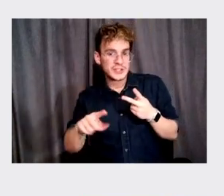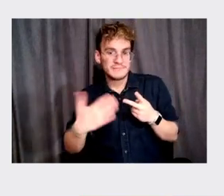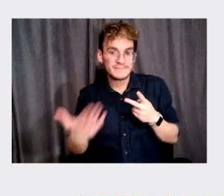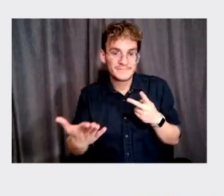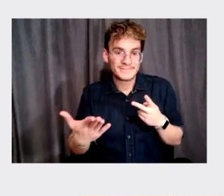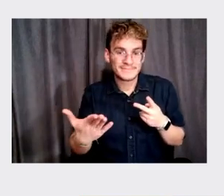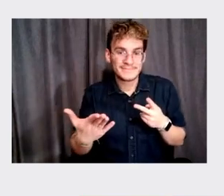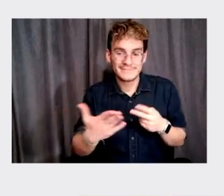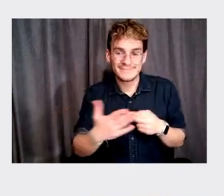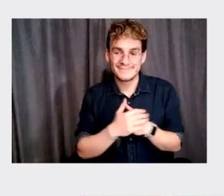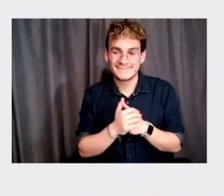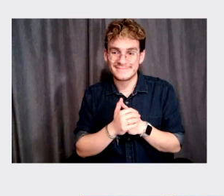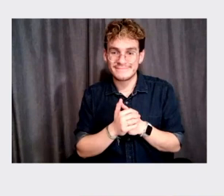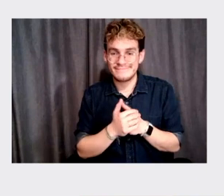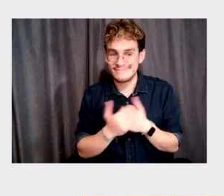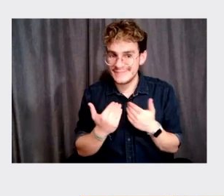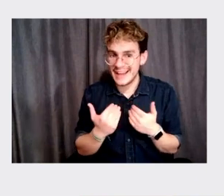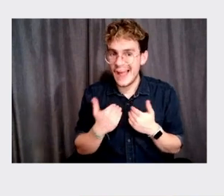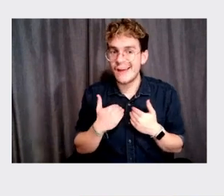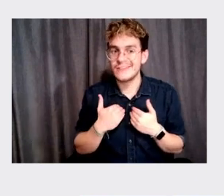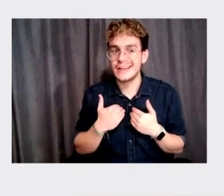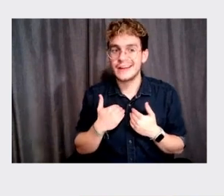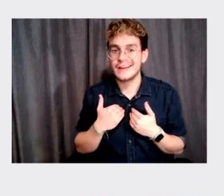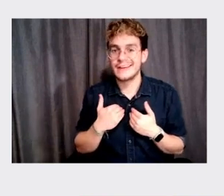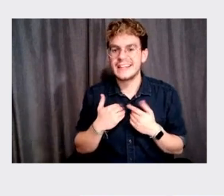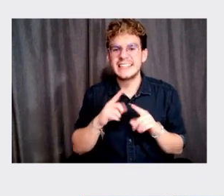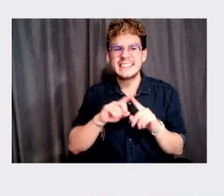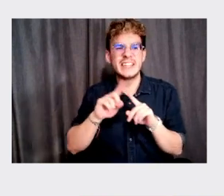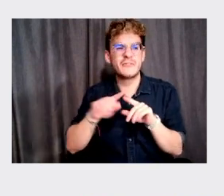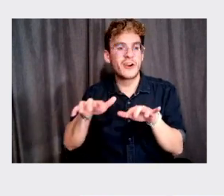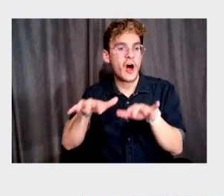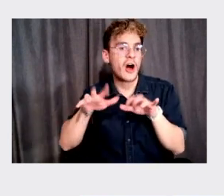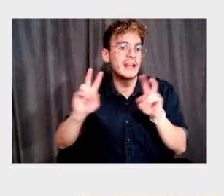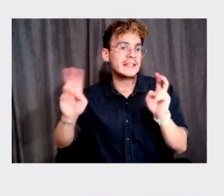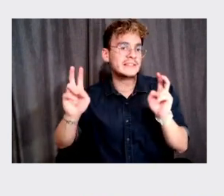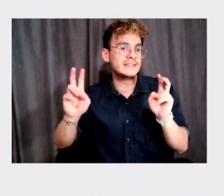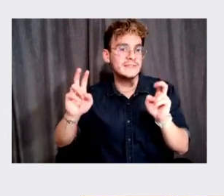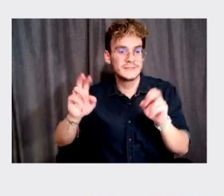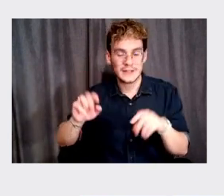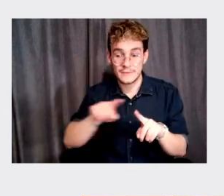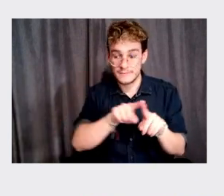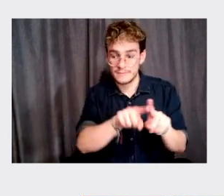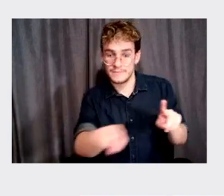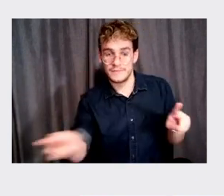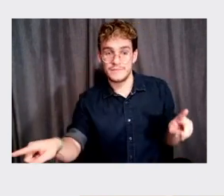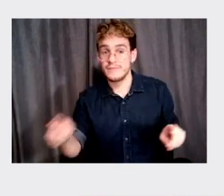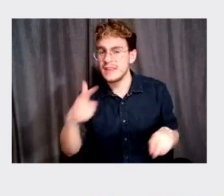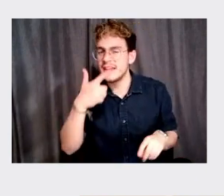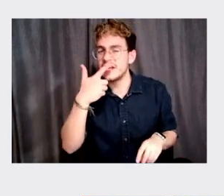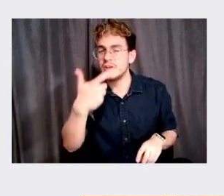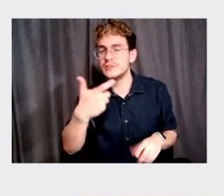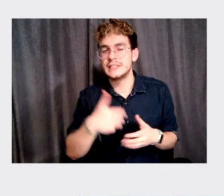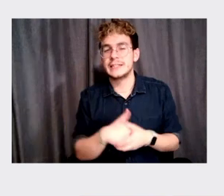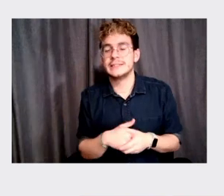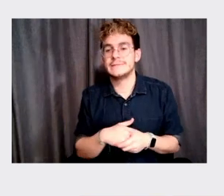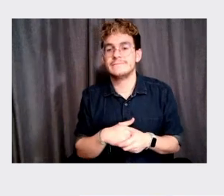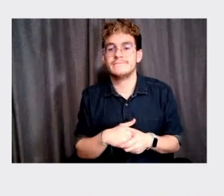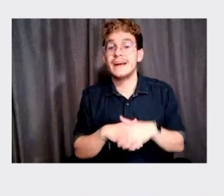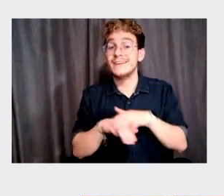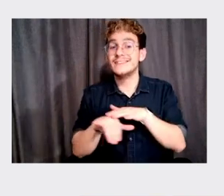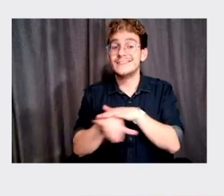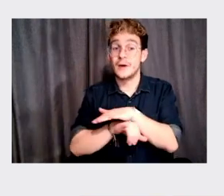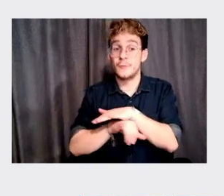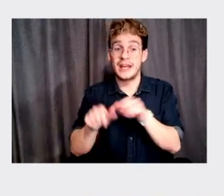uh, which is having the, the sort of different audiences and educators and so forth. The interesting thing about the subway